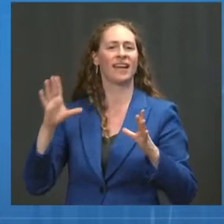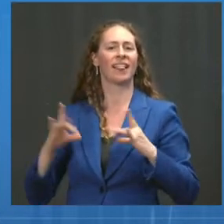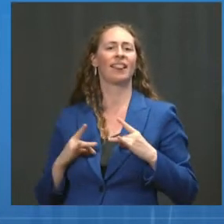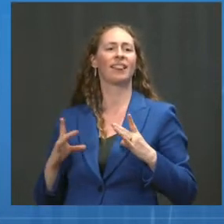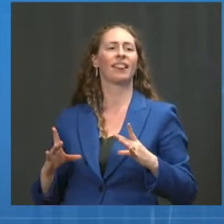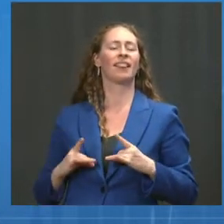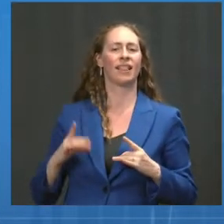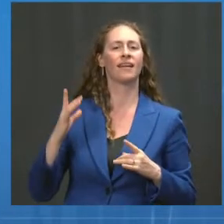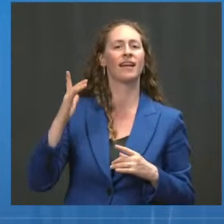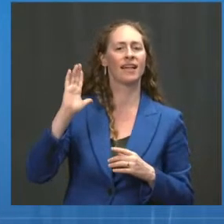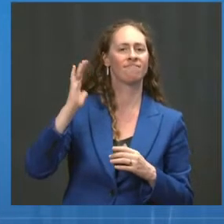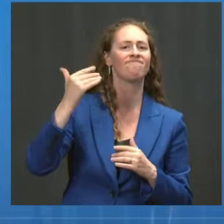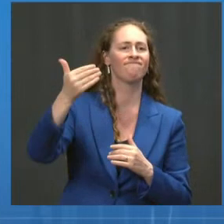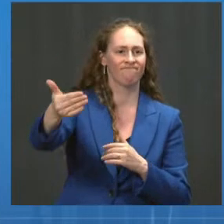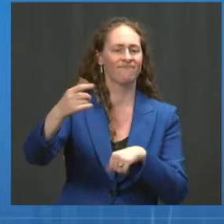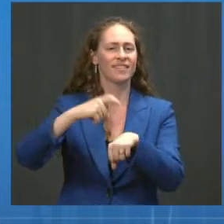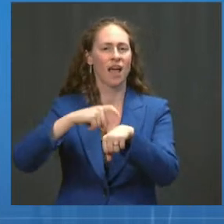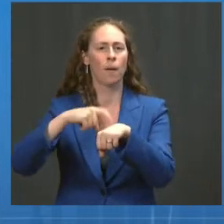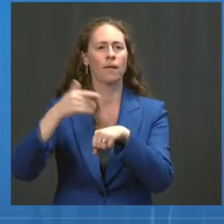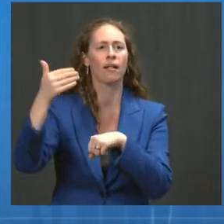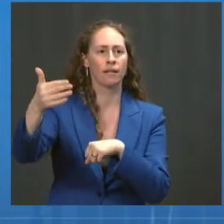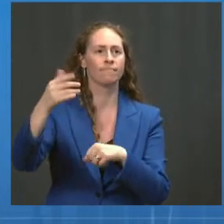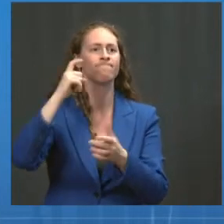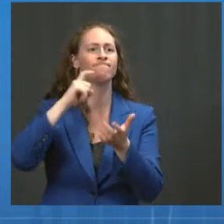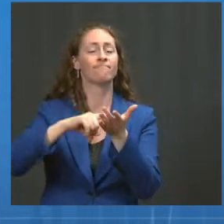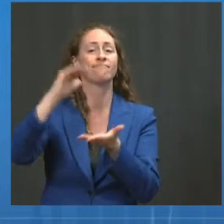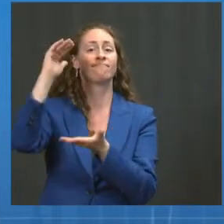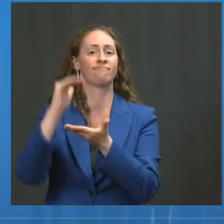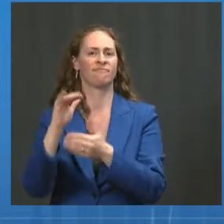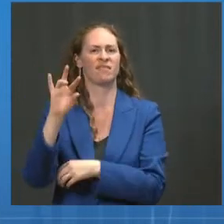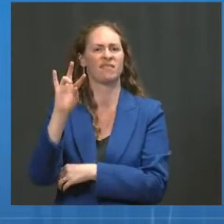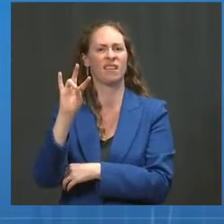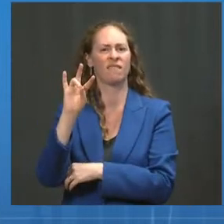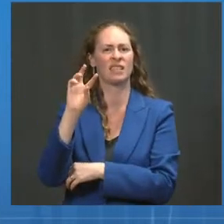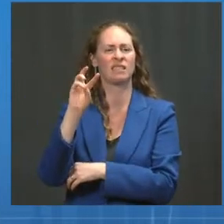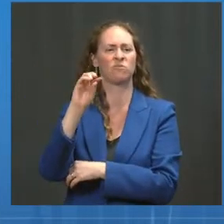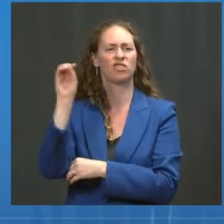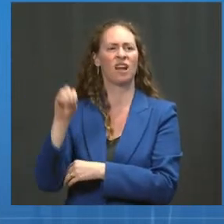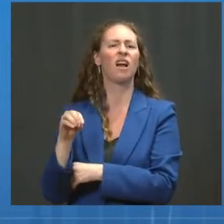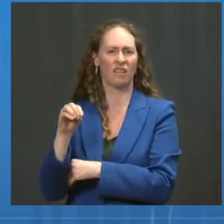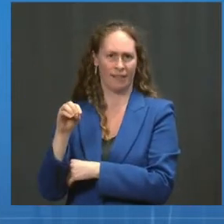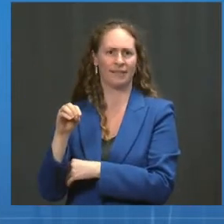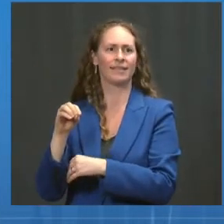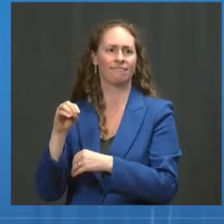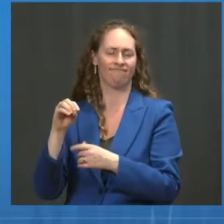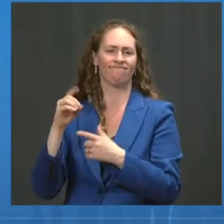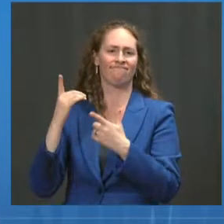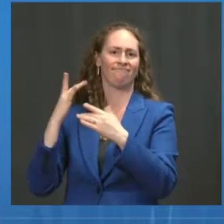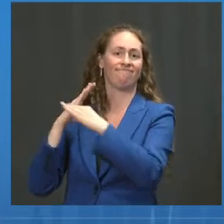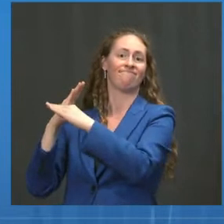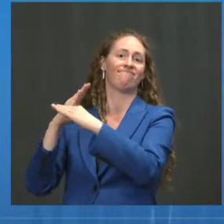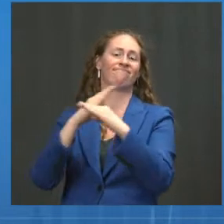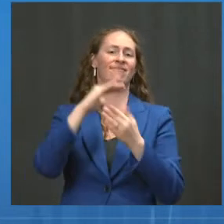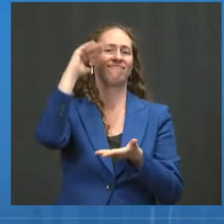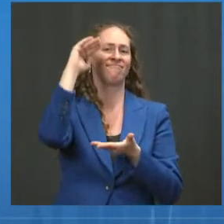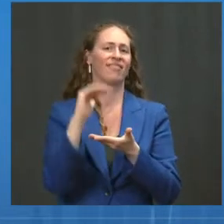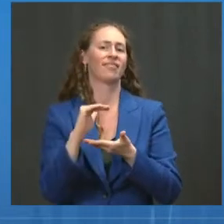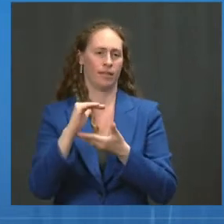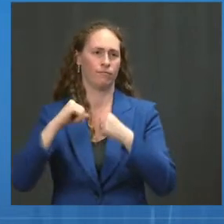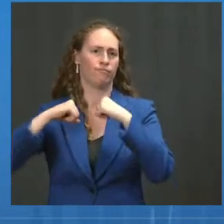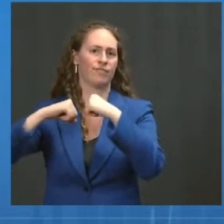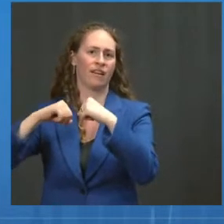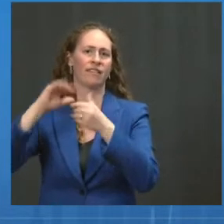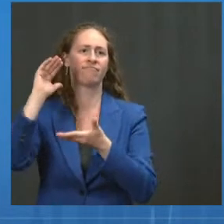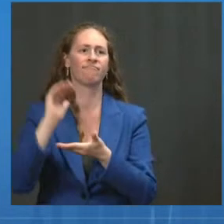86% to 76% for those who received the Moderna vaccine. These data are currently available on a preprint